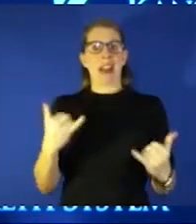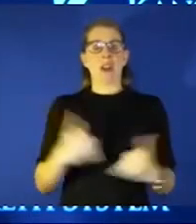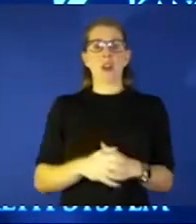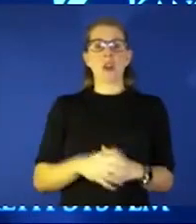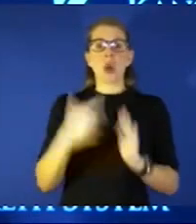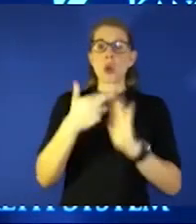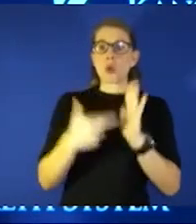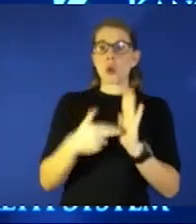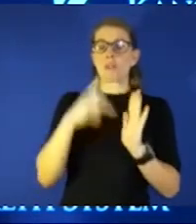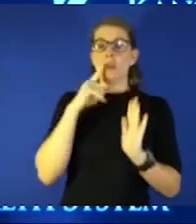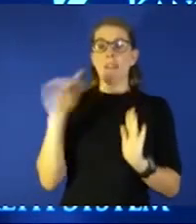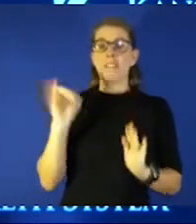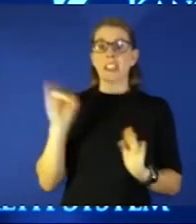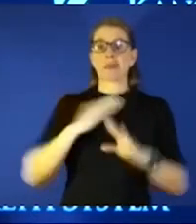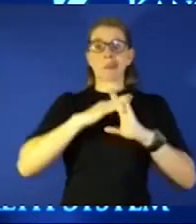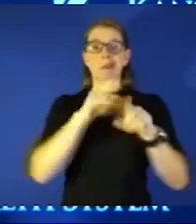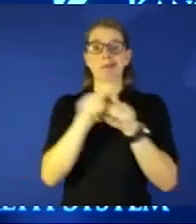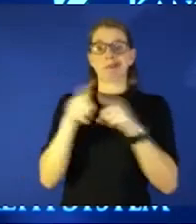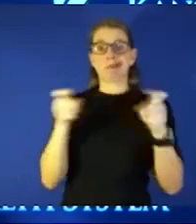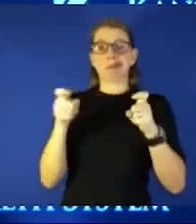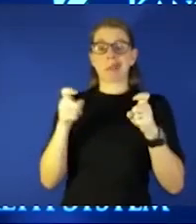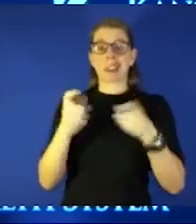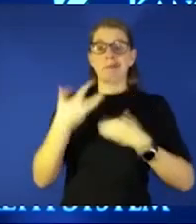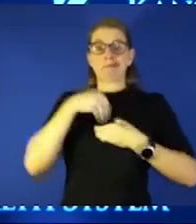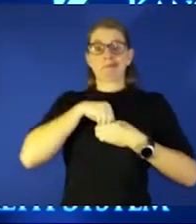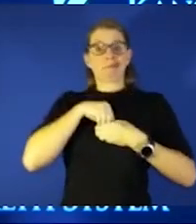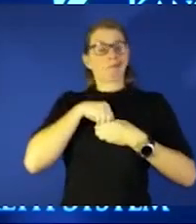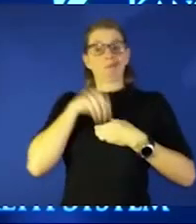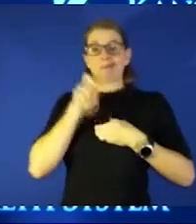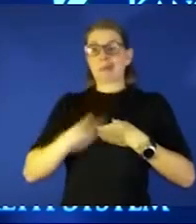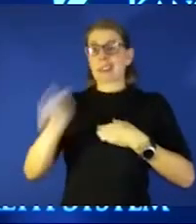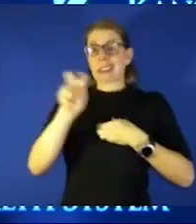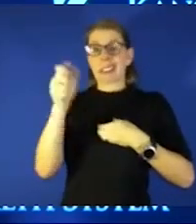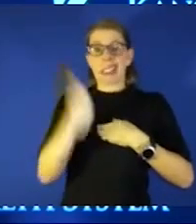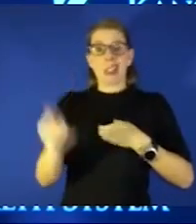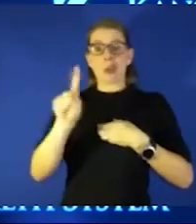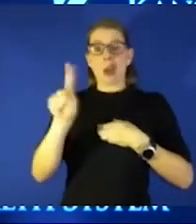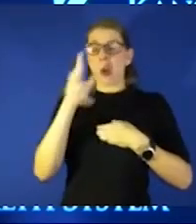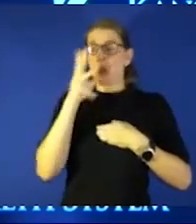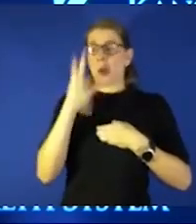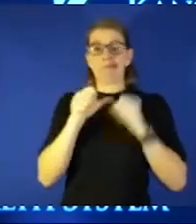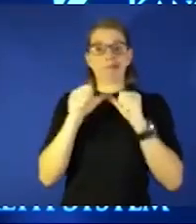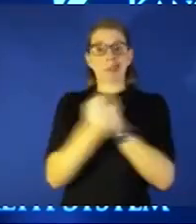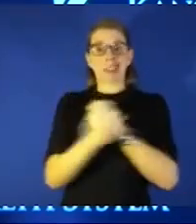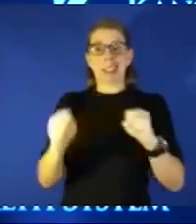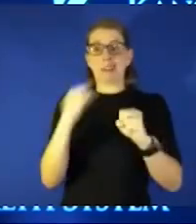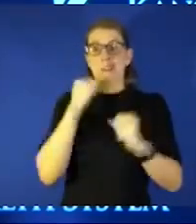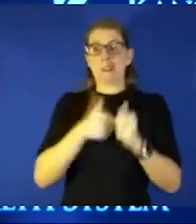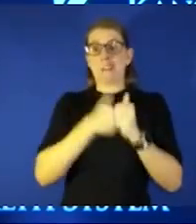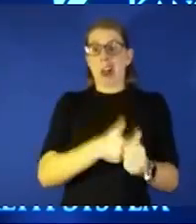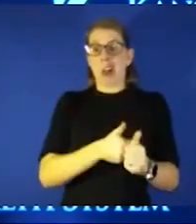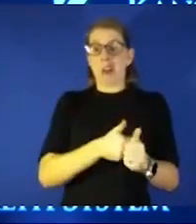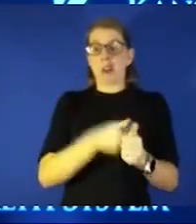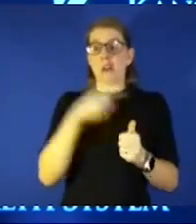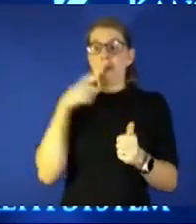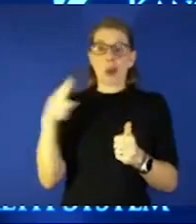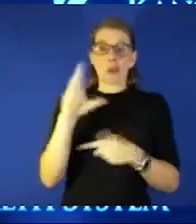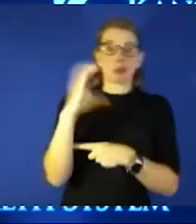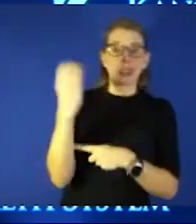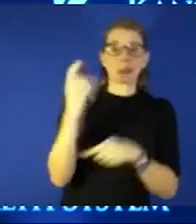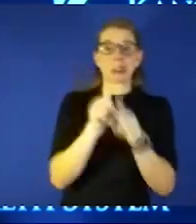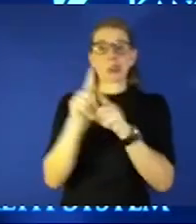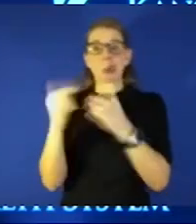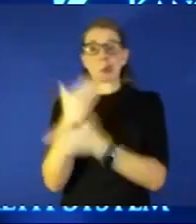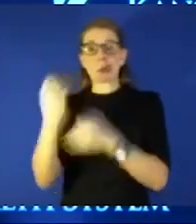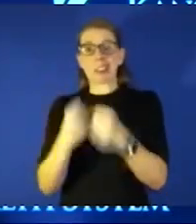control travel with you everywhere you go keep you safe up into this moment throughout the Christmas holidays and in the new year coming and going forward the answer